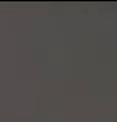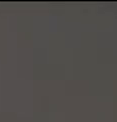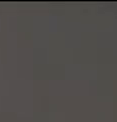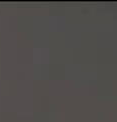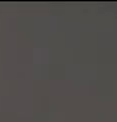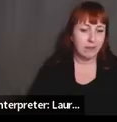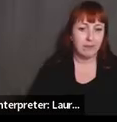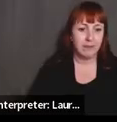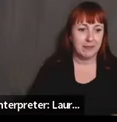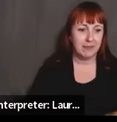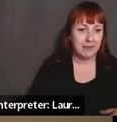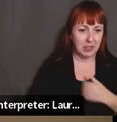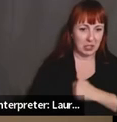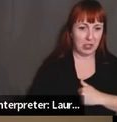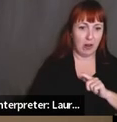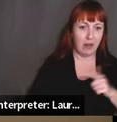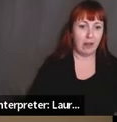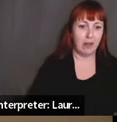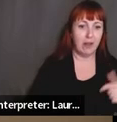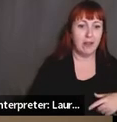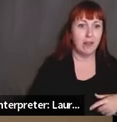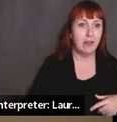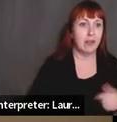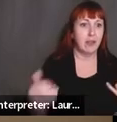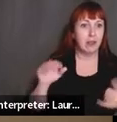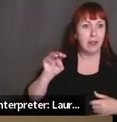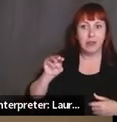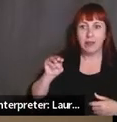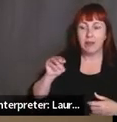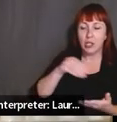And I'm sorry, we're going to turn it over to Miriam, our student presenter.